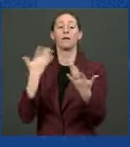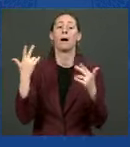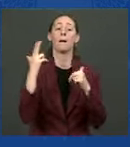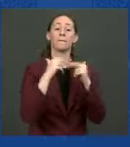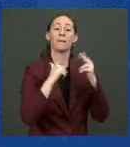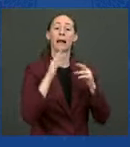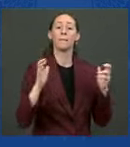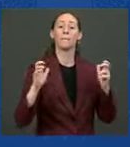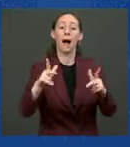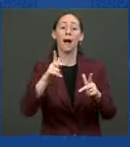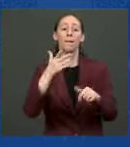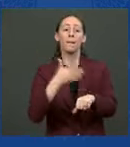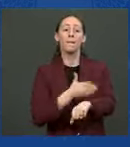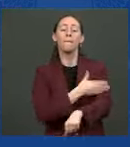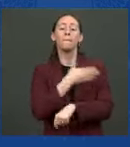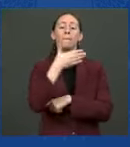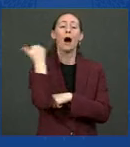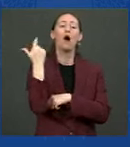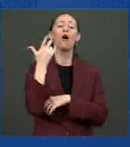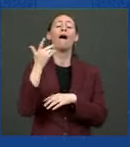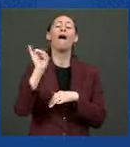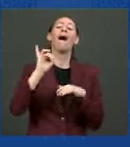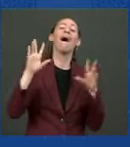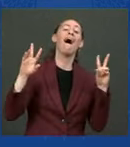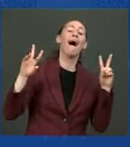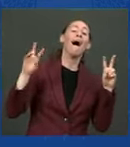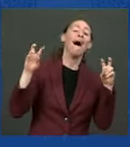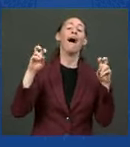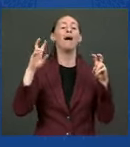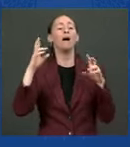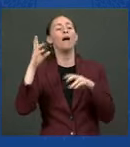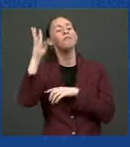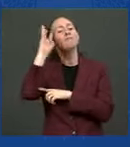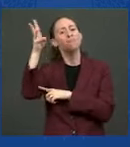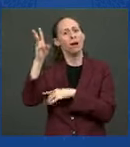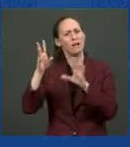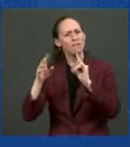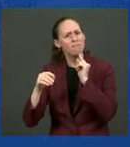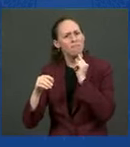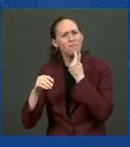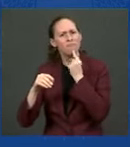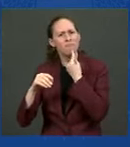statement and one that I wholeheartedly embrace.